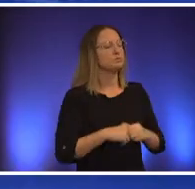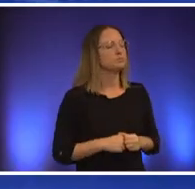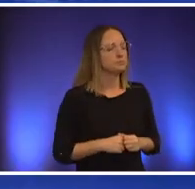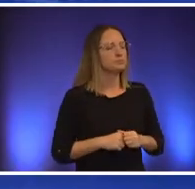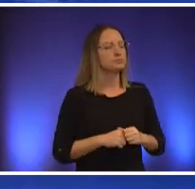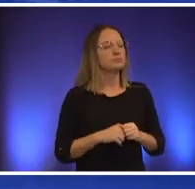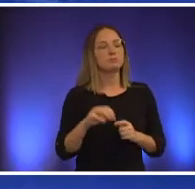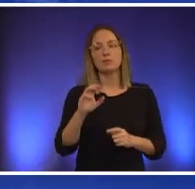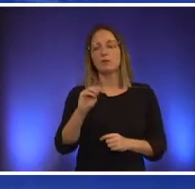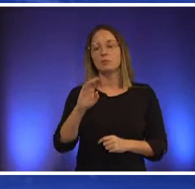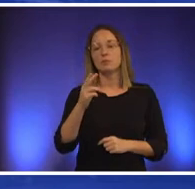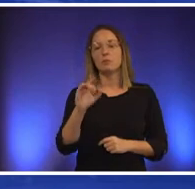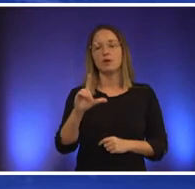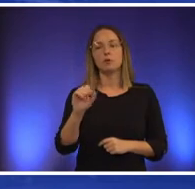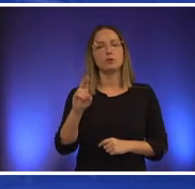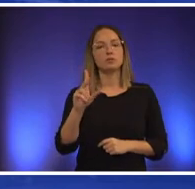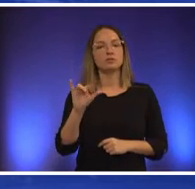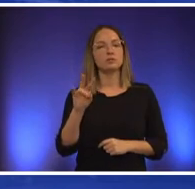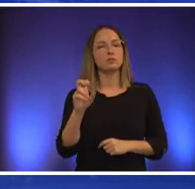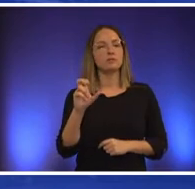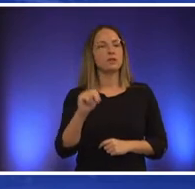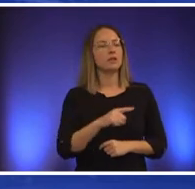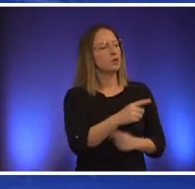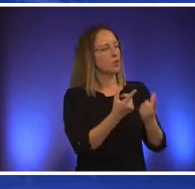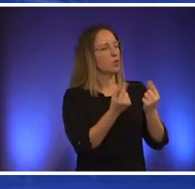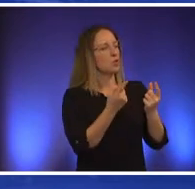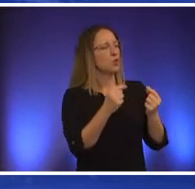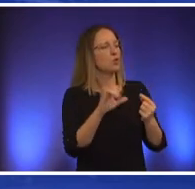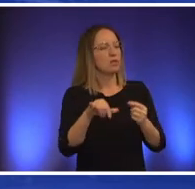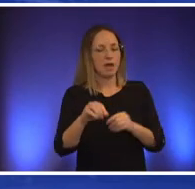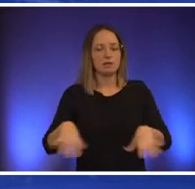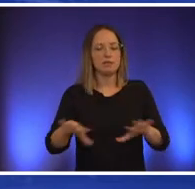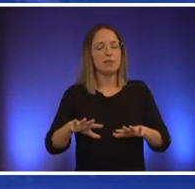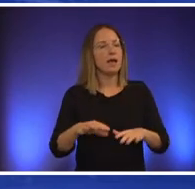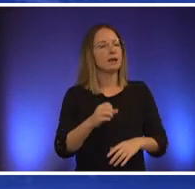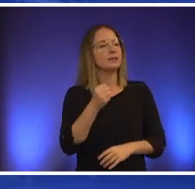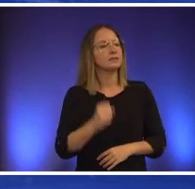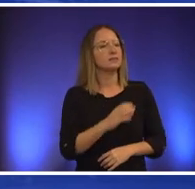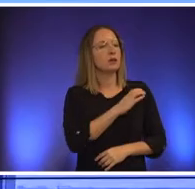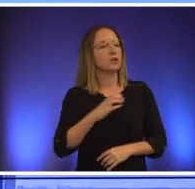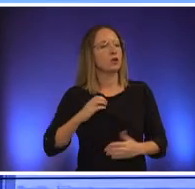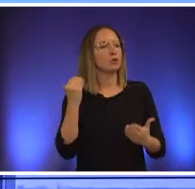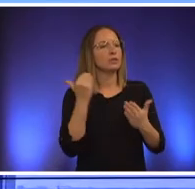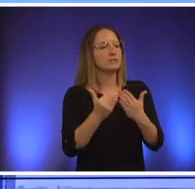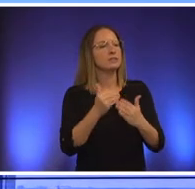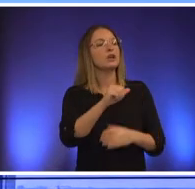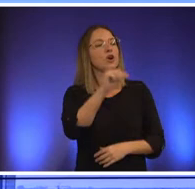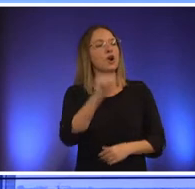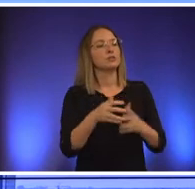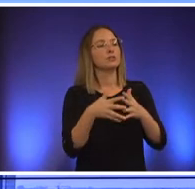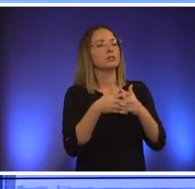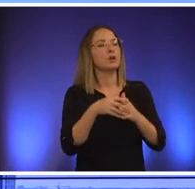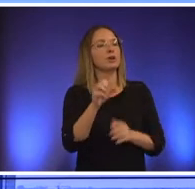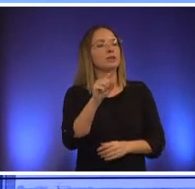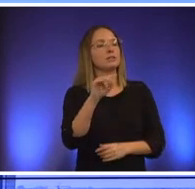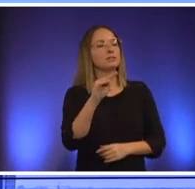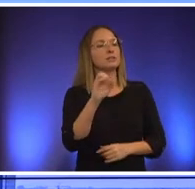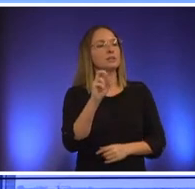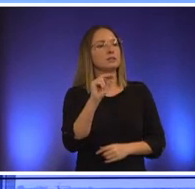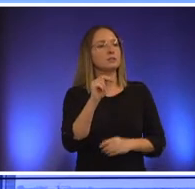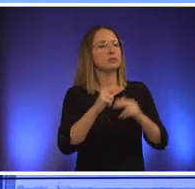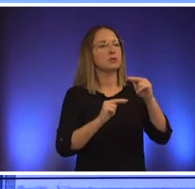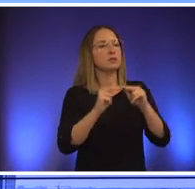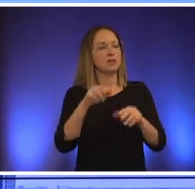developing the plot of land on south congress around the austin american statesman building oh i now that i'm the